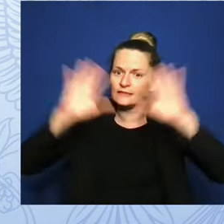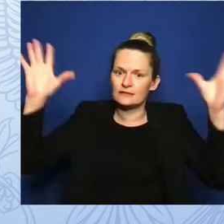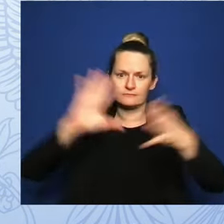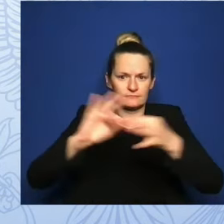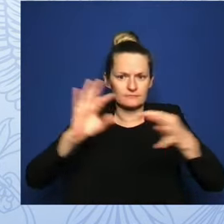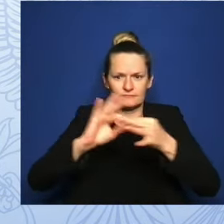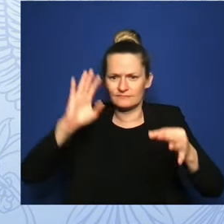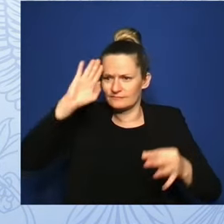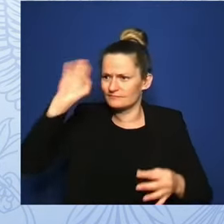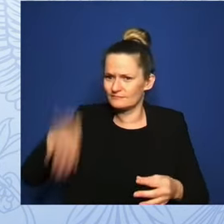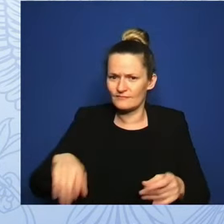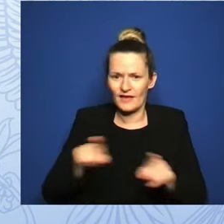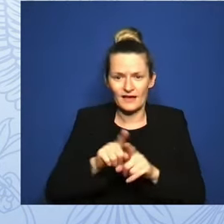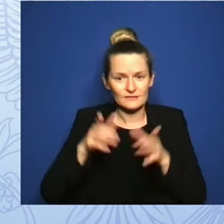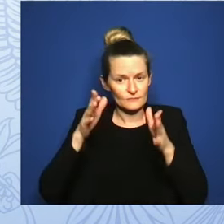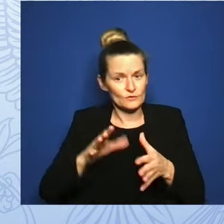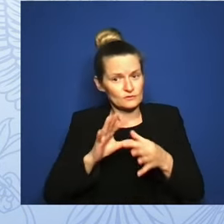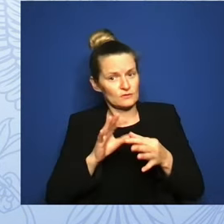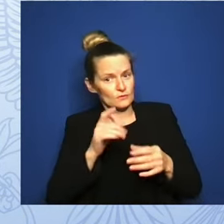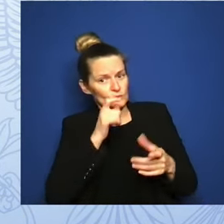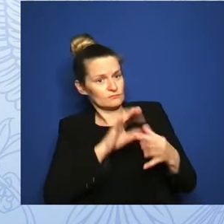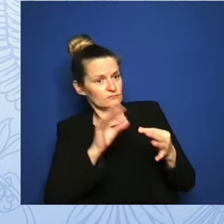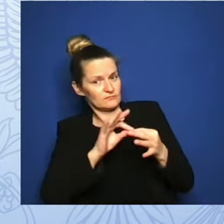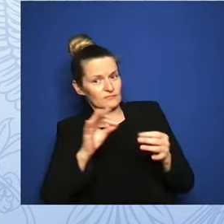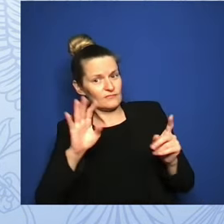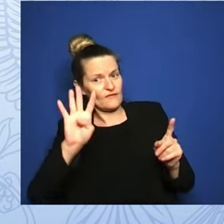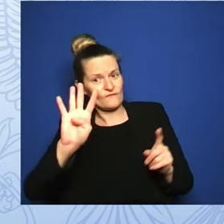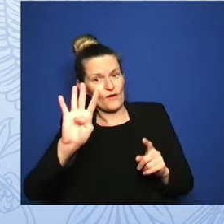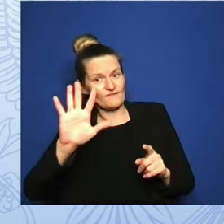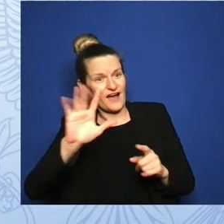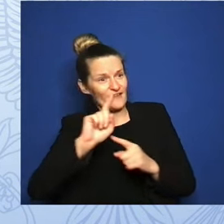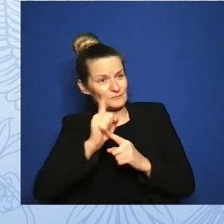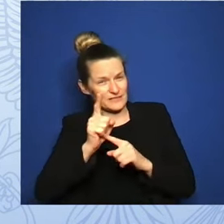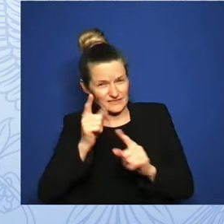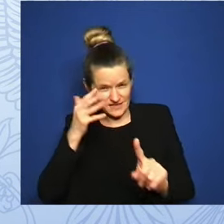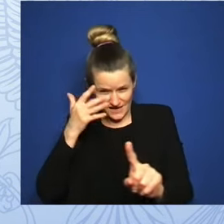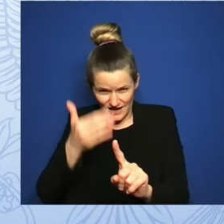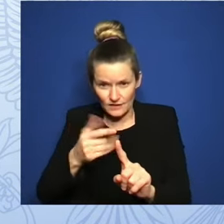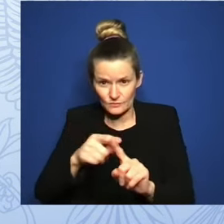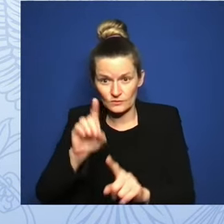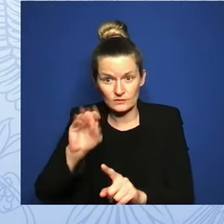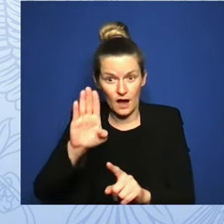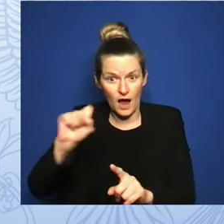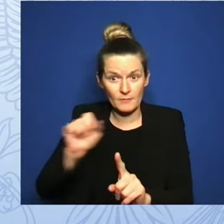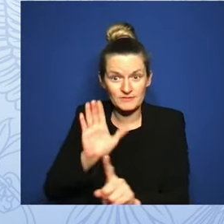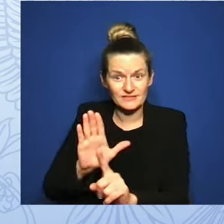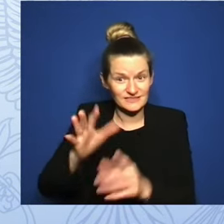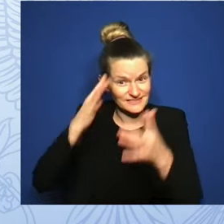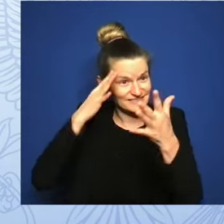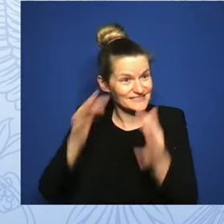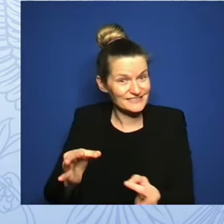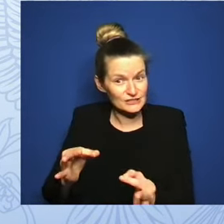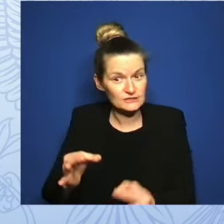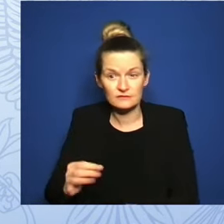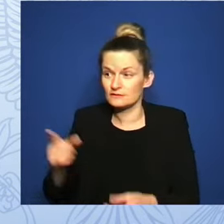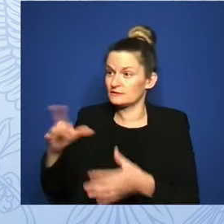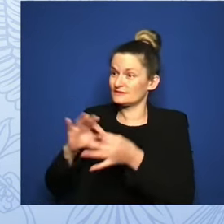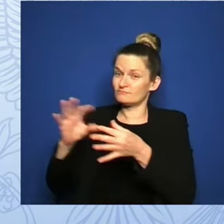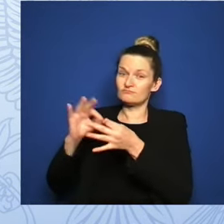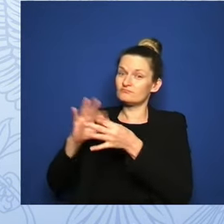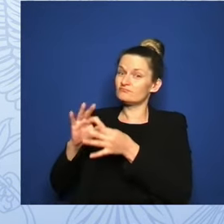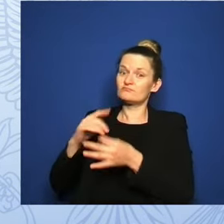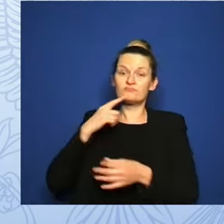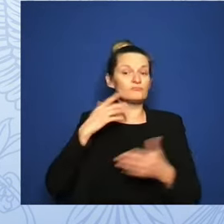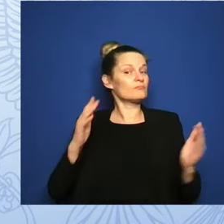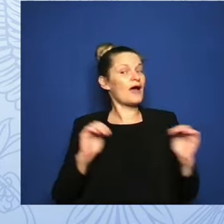Dobbs decision came down, was that the only way we would fully restore this right is to pass federal legislation, and he was going to fight to do that, and he